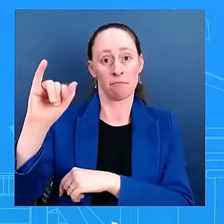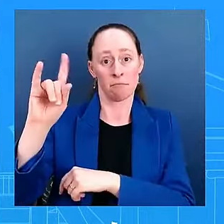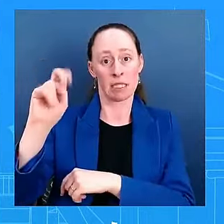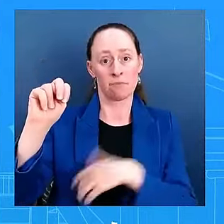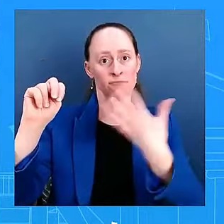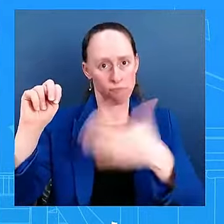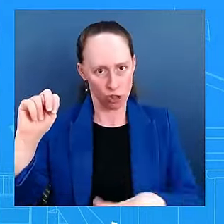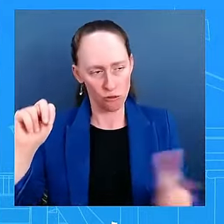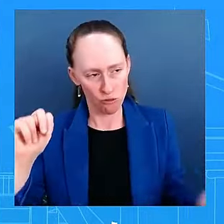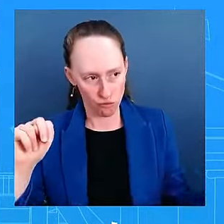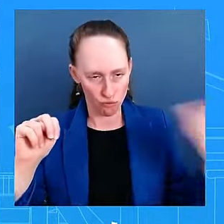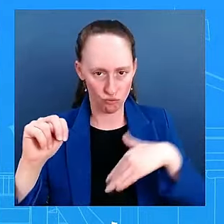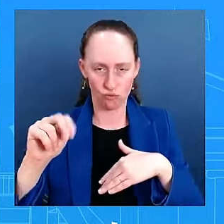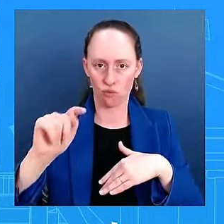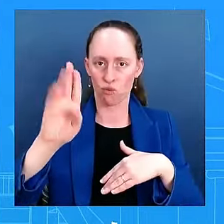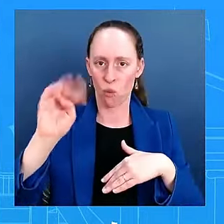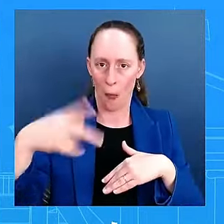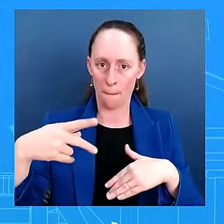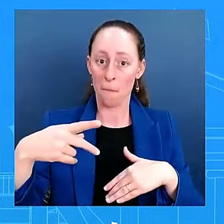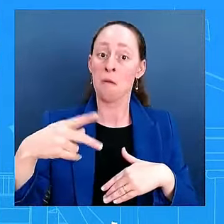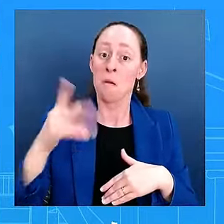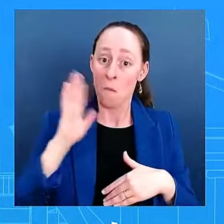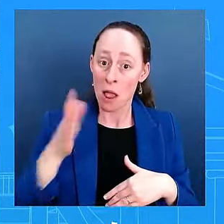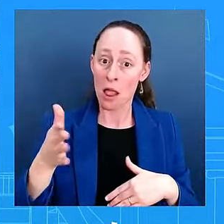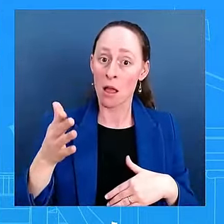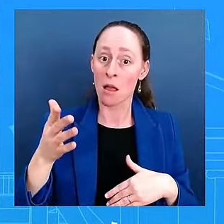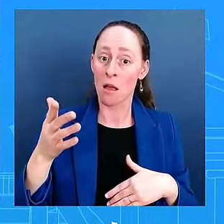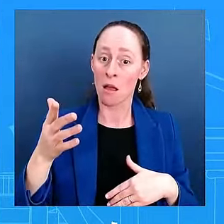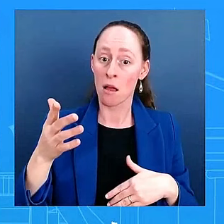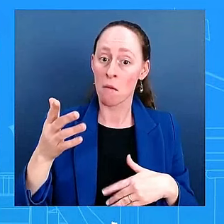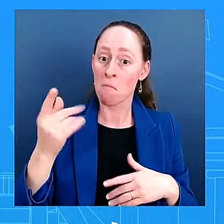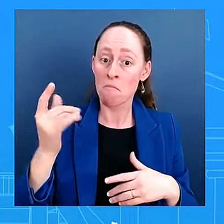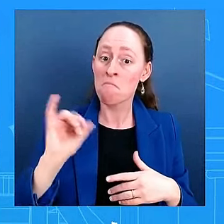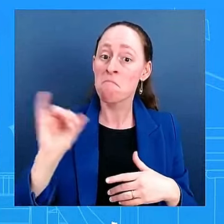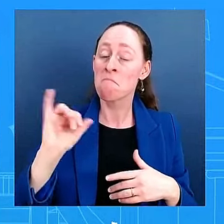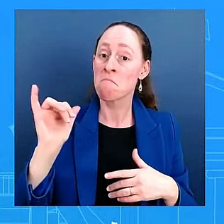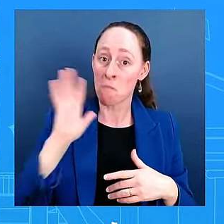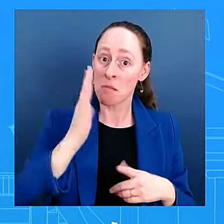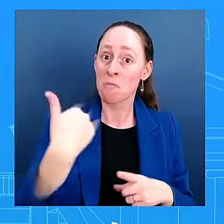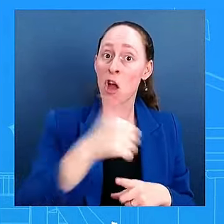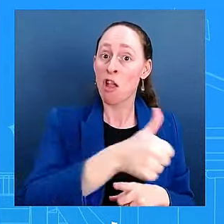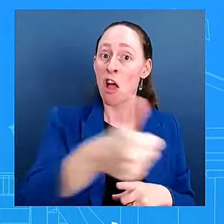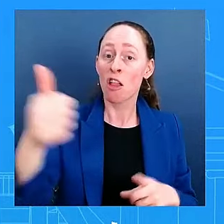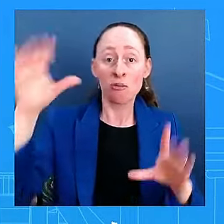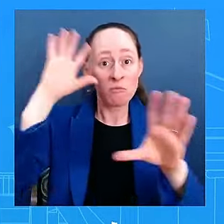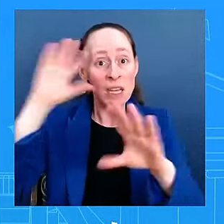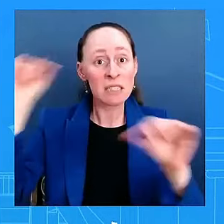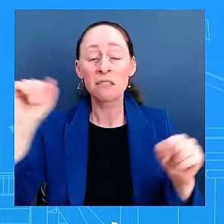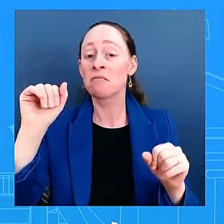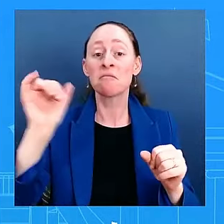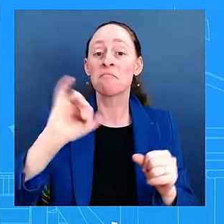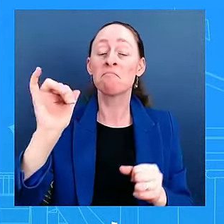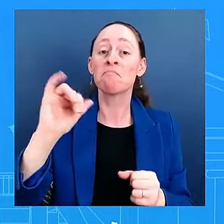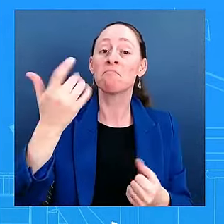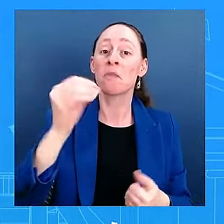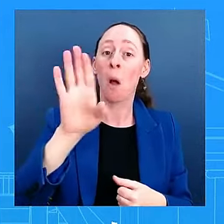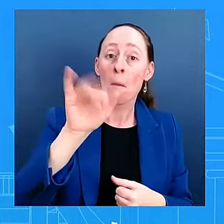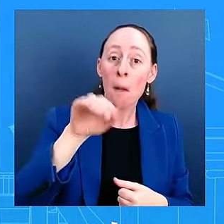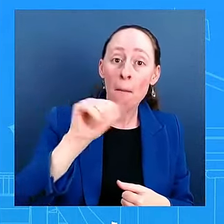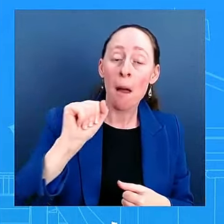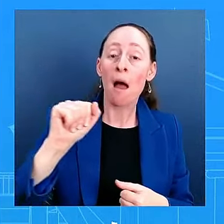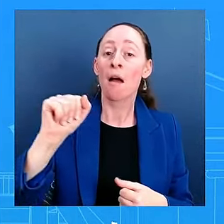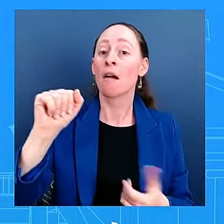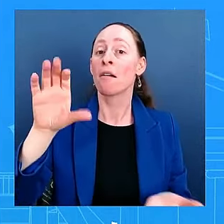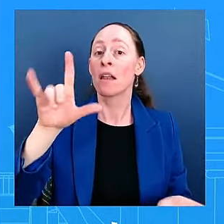Barack Obama, Joe W. and Bill Clinton to be here as well? I don't have anything beyond President